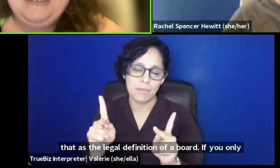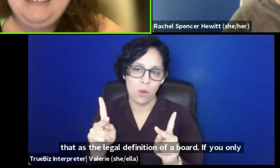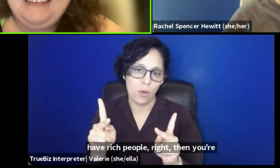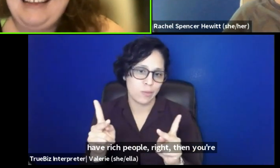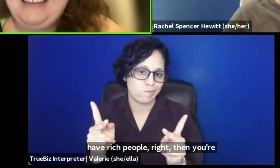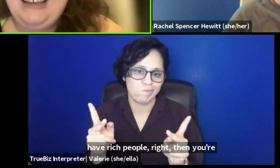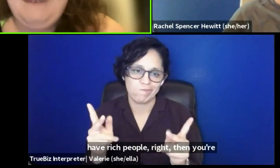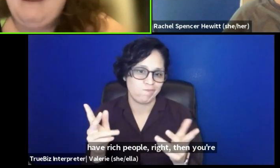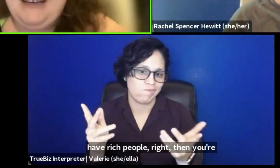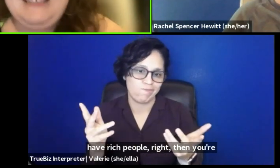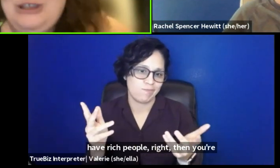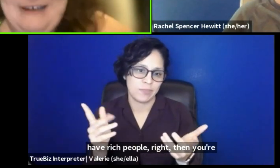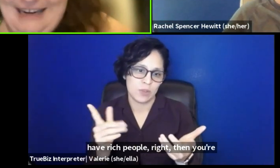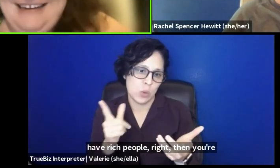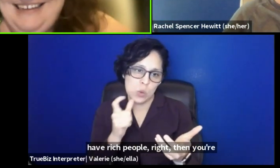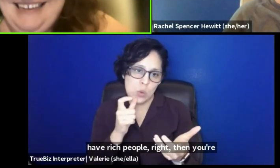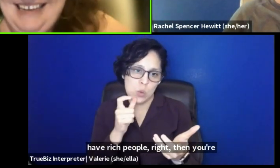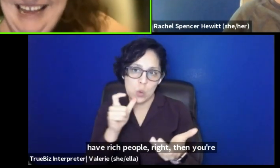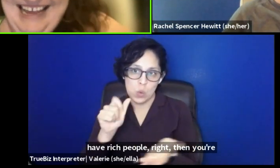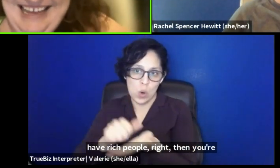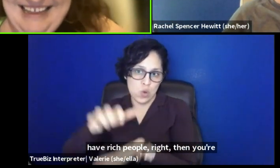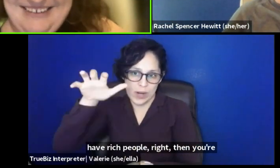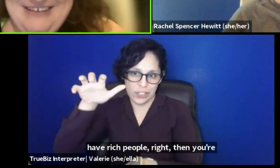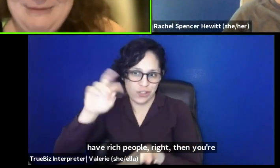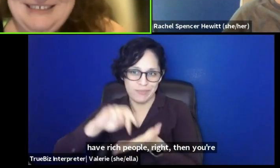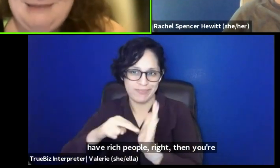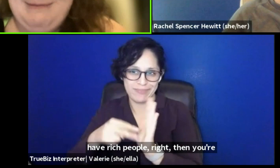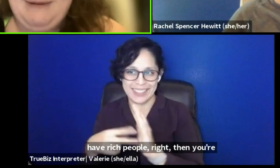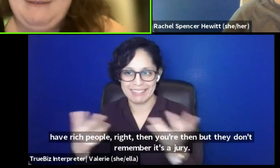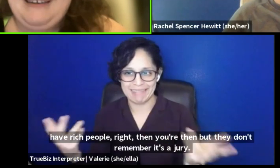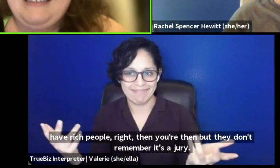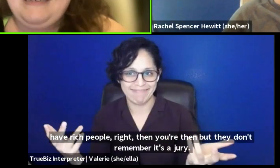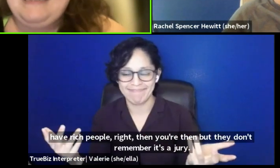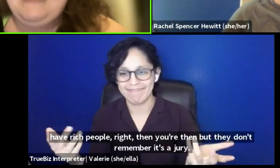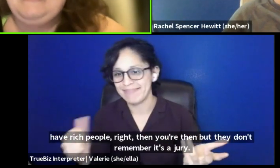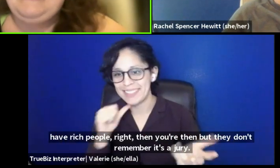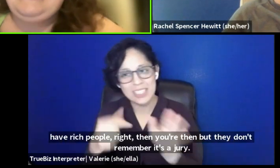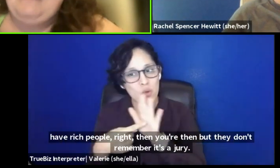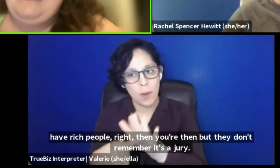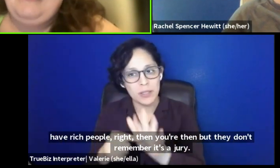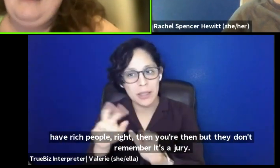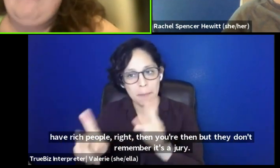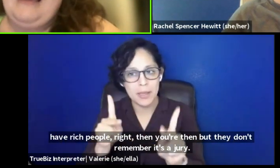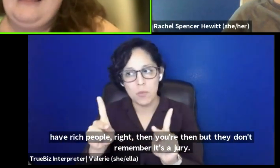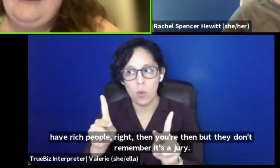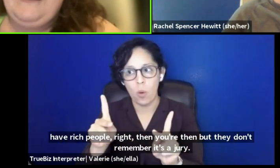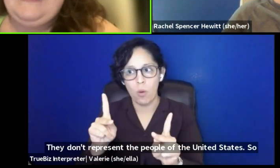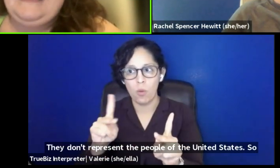Then you're, then they don't represent, it's a jury. They don't represent the people of the United States. So I think making those